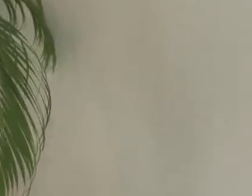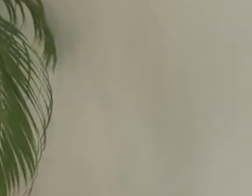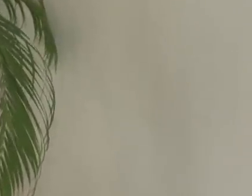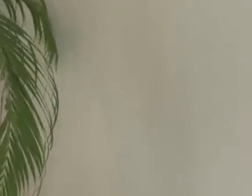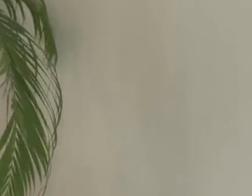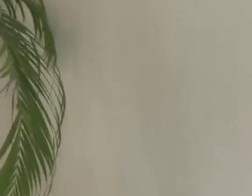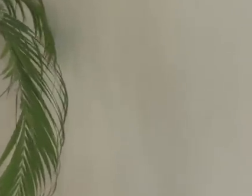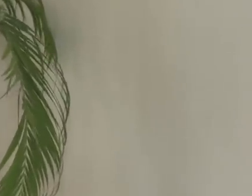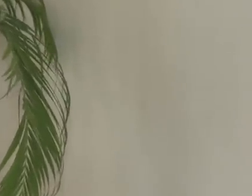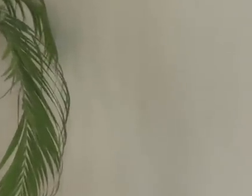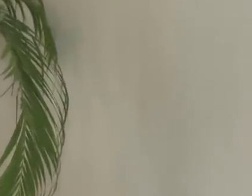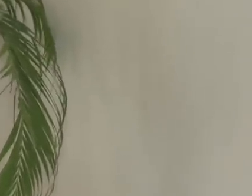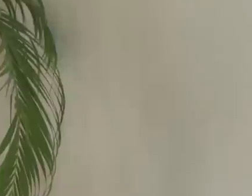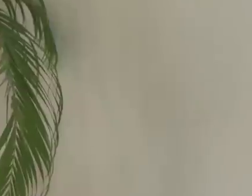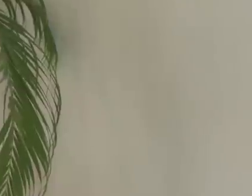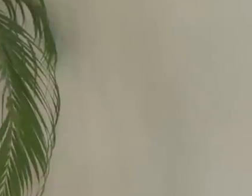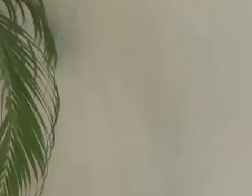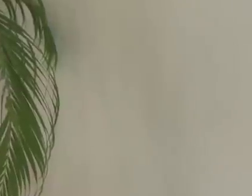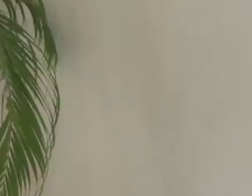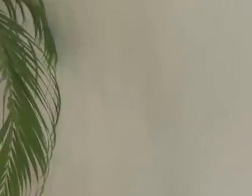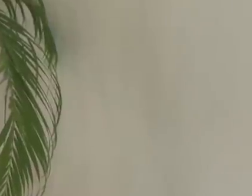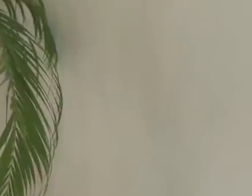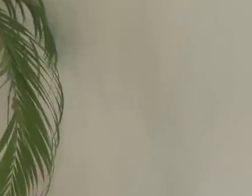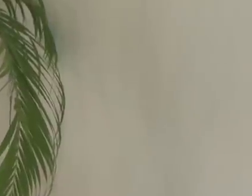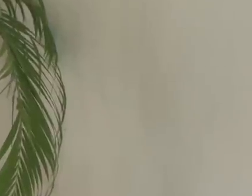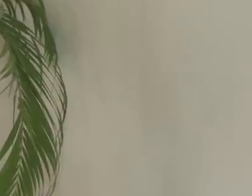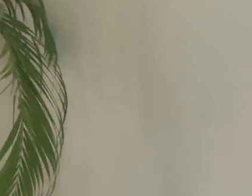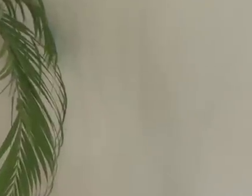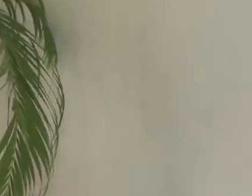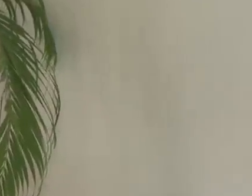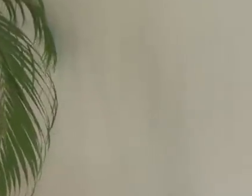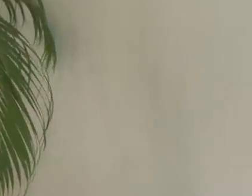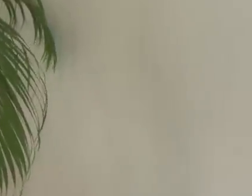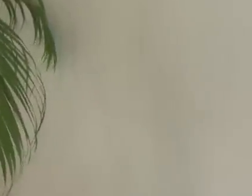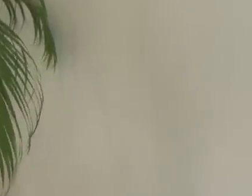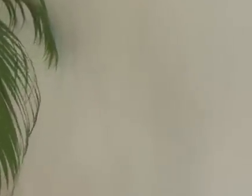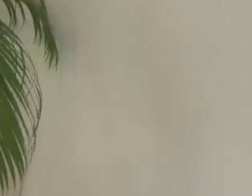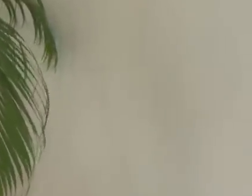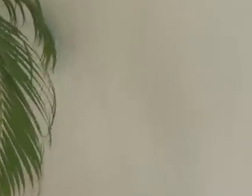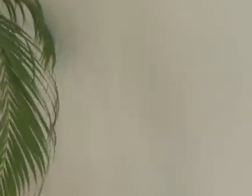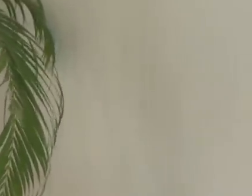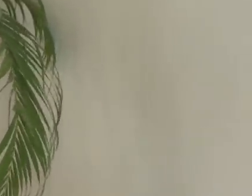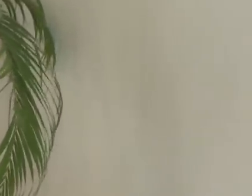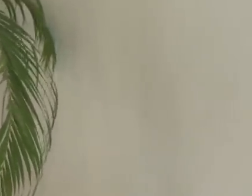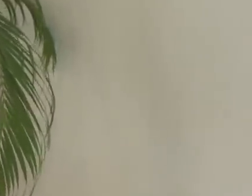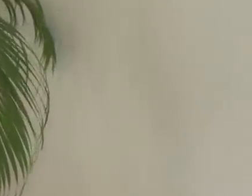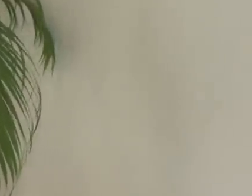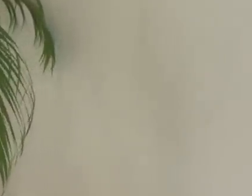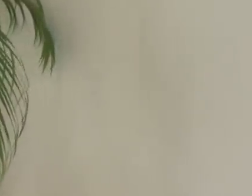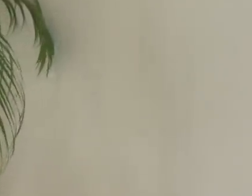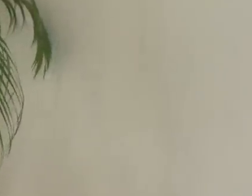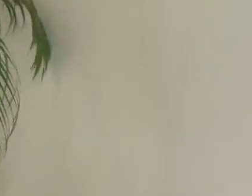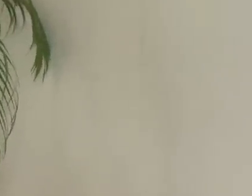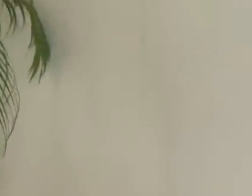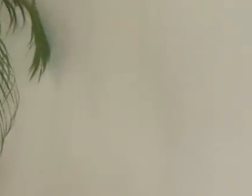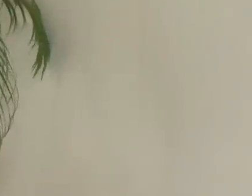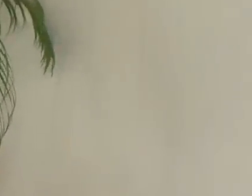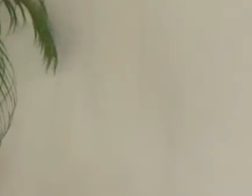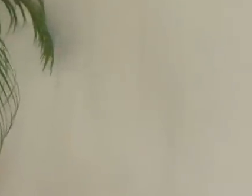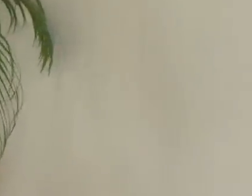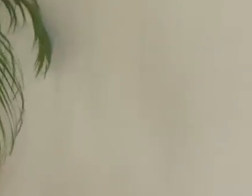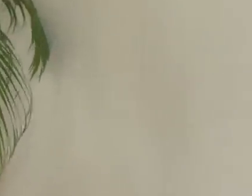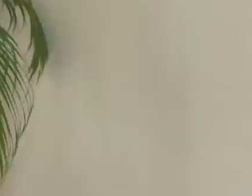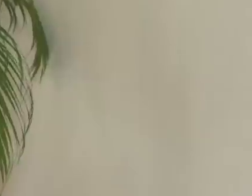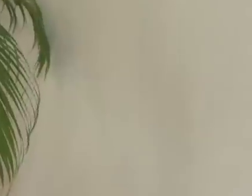place and track them. Likewise, at the public health level, making sure that we move ahead with food labeling so people can choose healthy